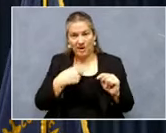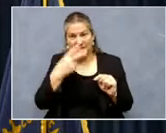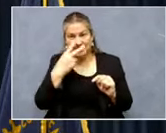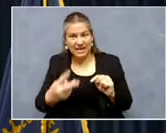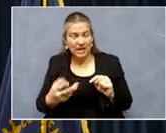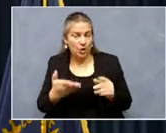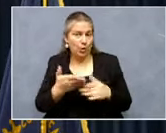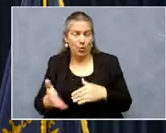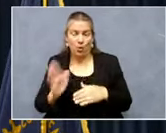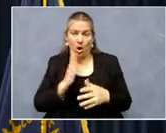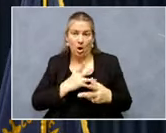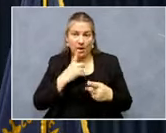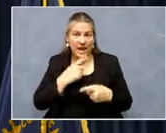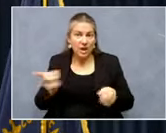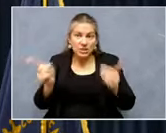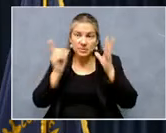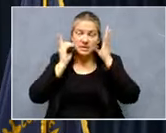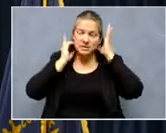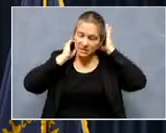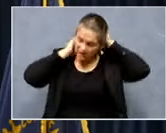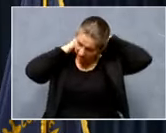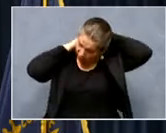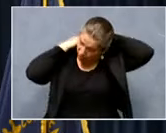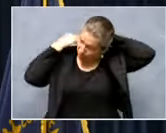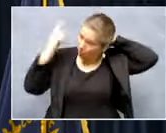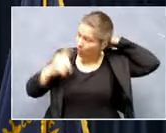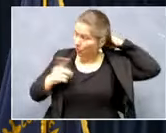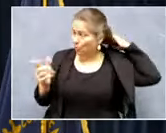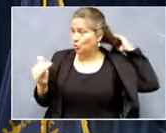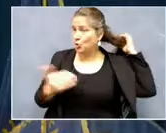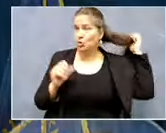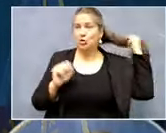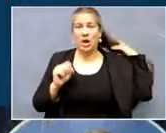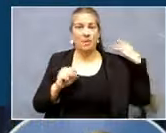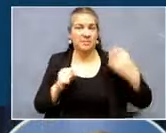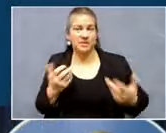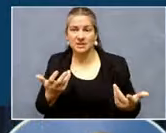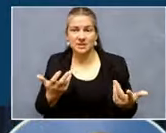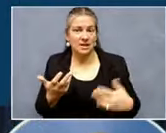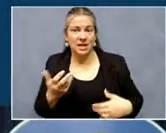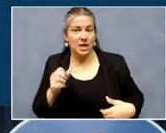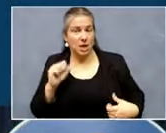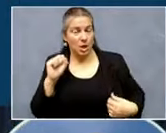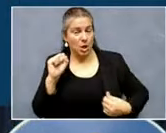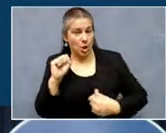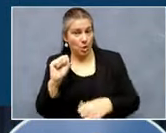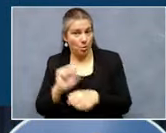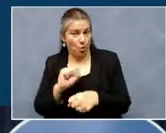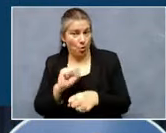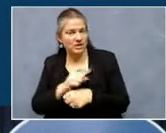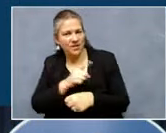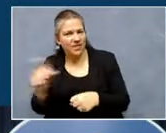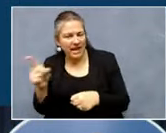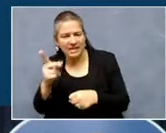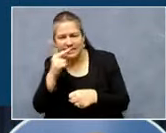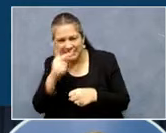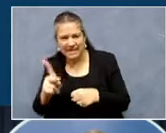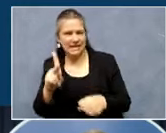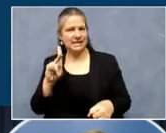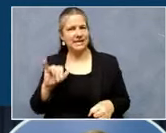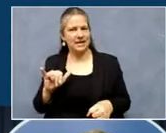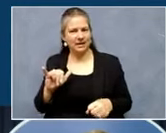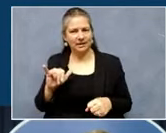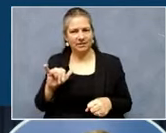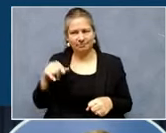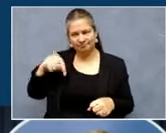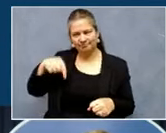our announcements, whether it's through creation of new jobs is employers, uh, appear to see Kentucky as a place where